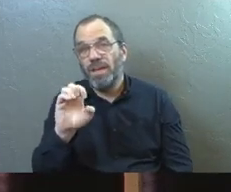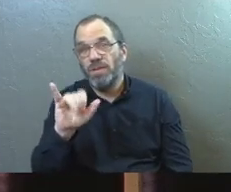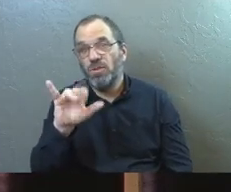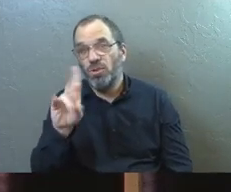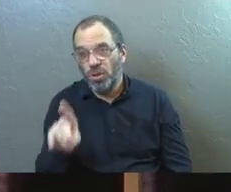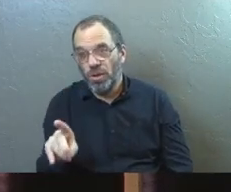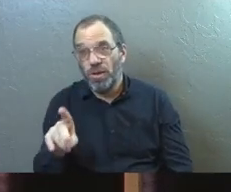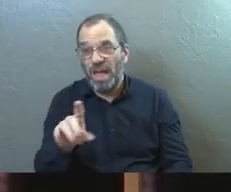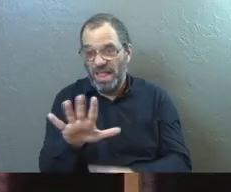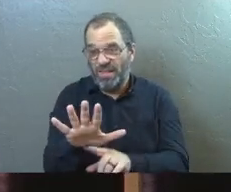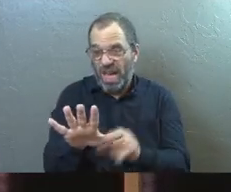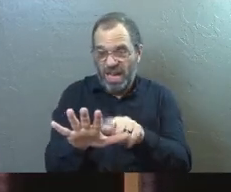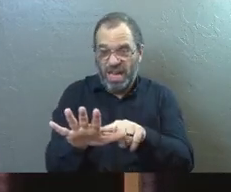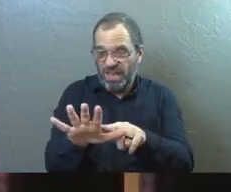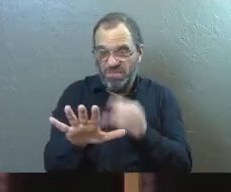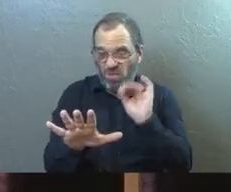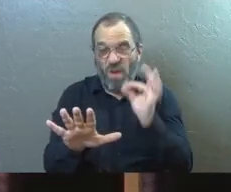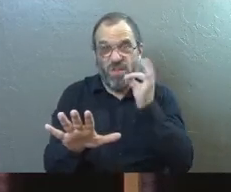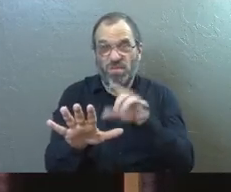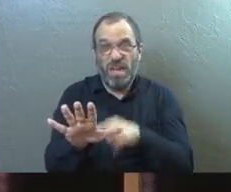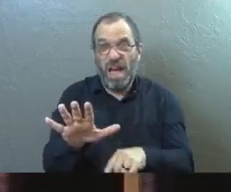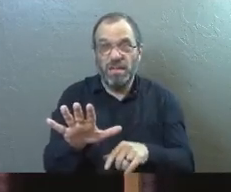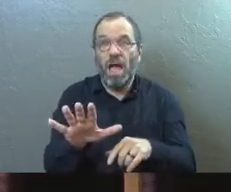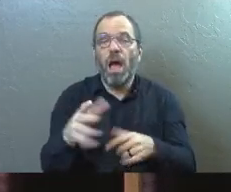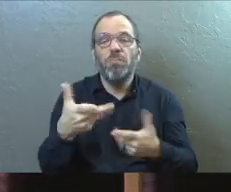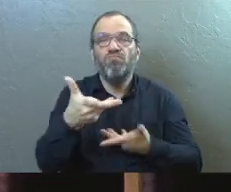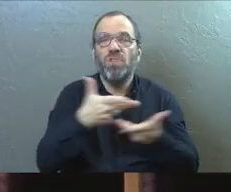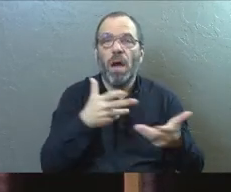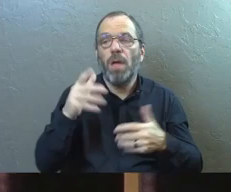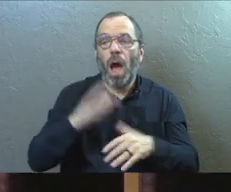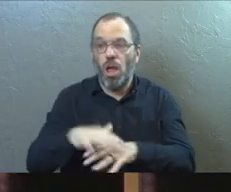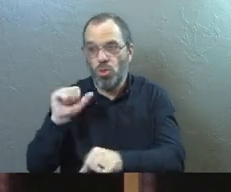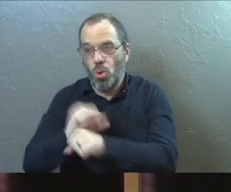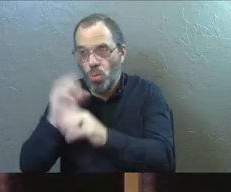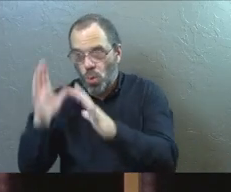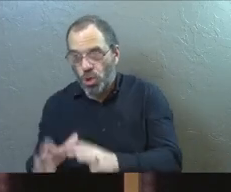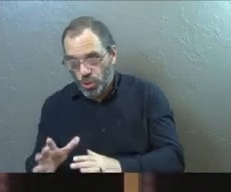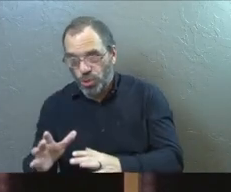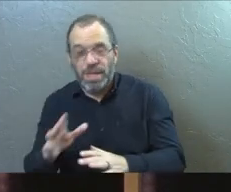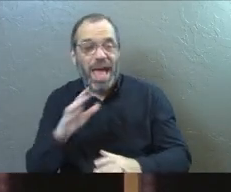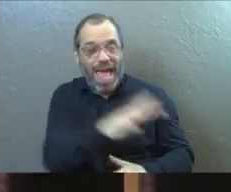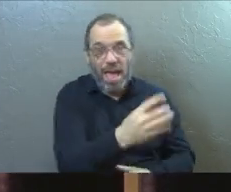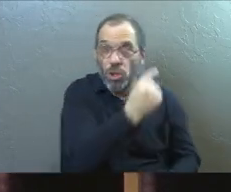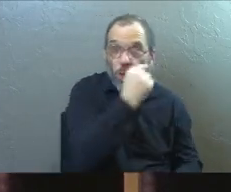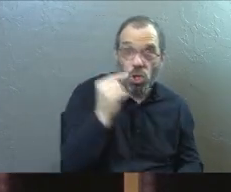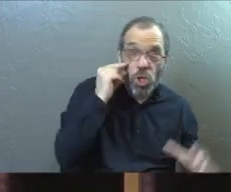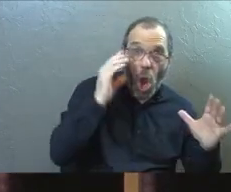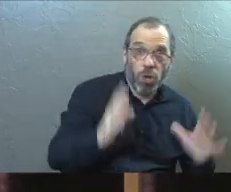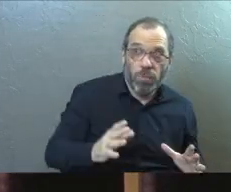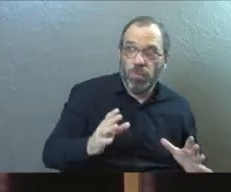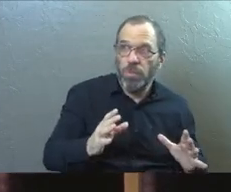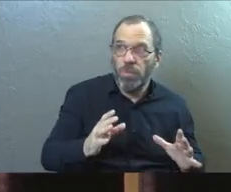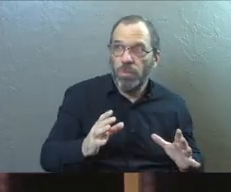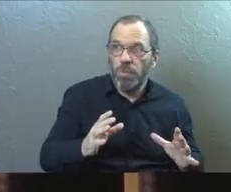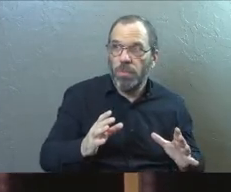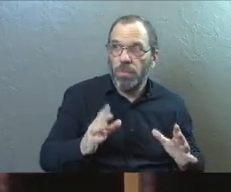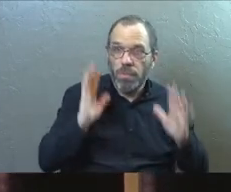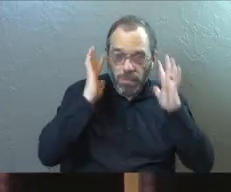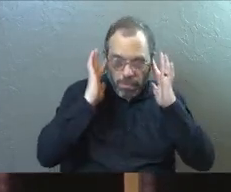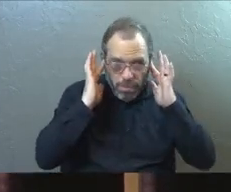vine that just will never produce fruit. And there's a conversation between one of the workers in the vineyard and the gardener. And they say,